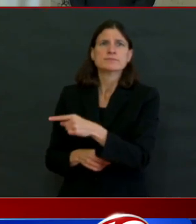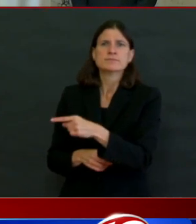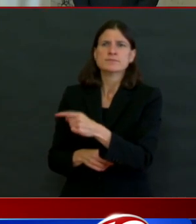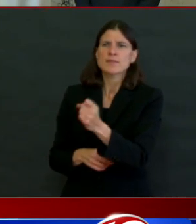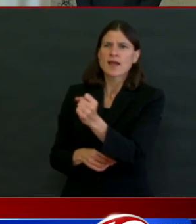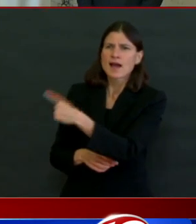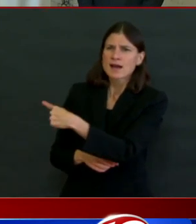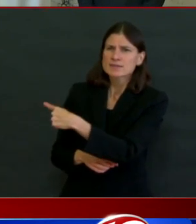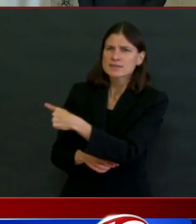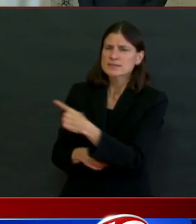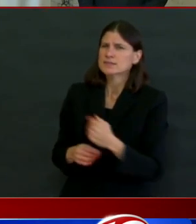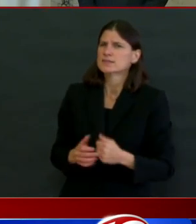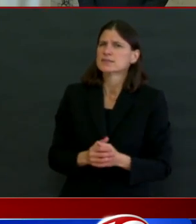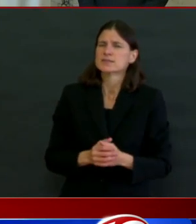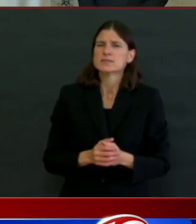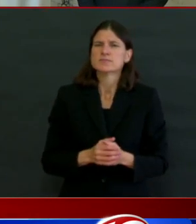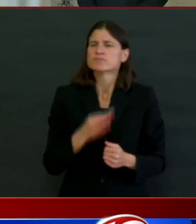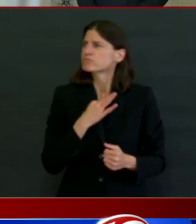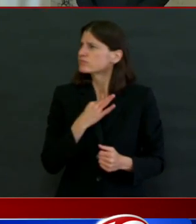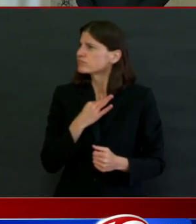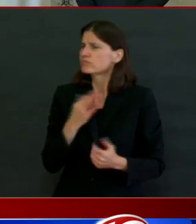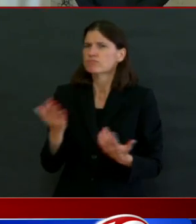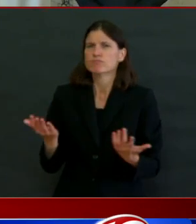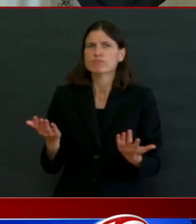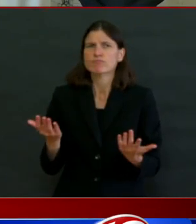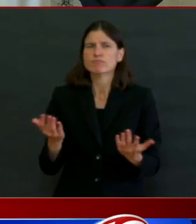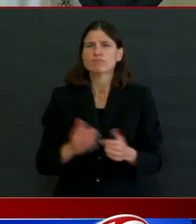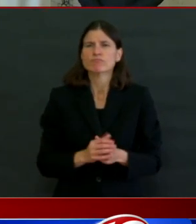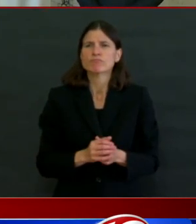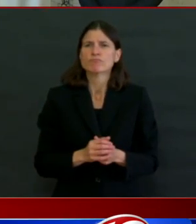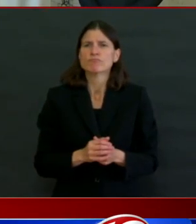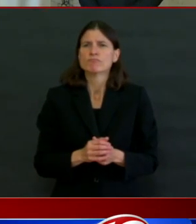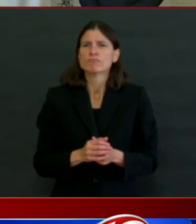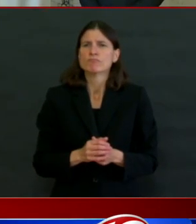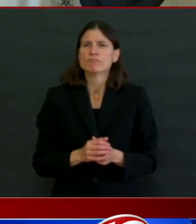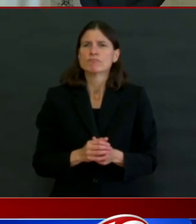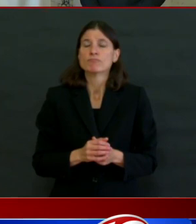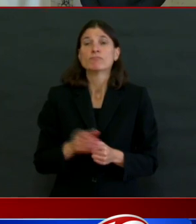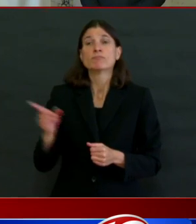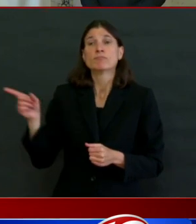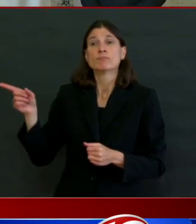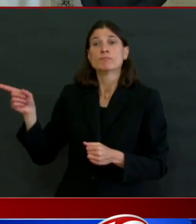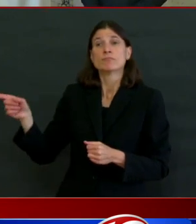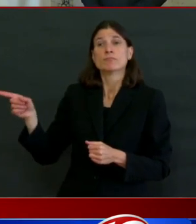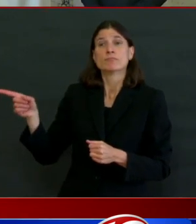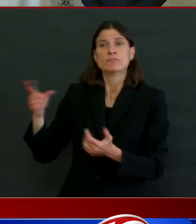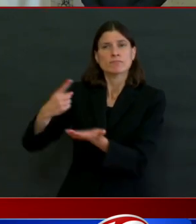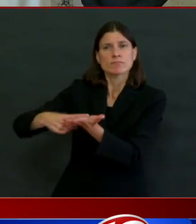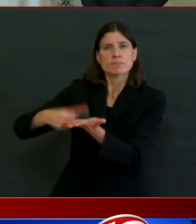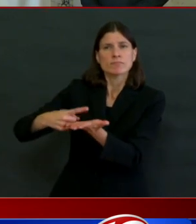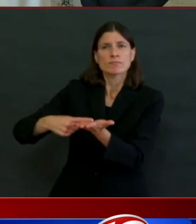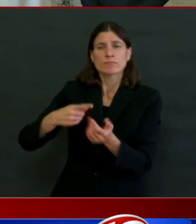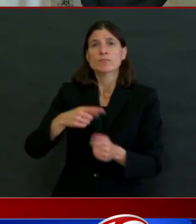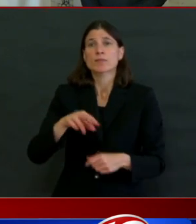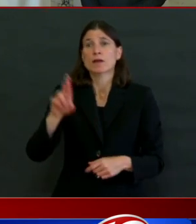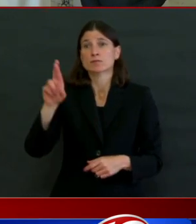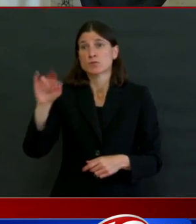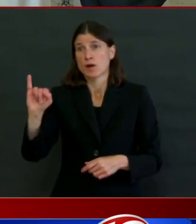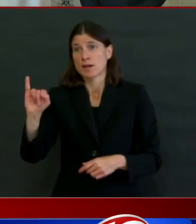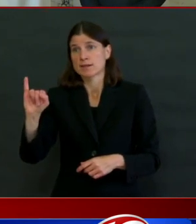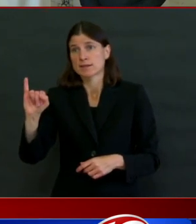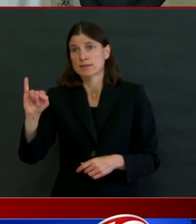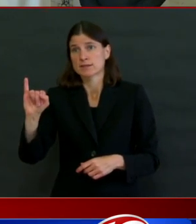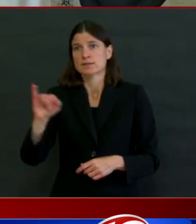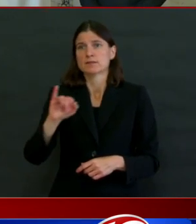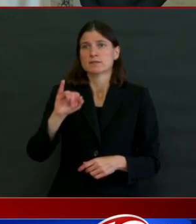McCare of the Pawtucket Times. Have you had conversations with the Rhode Island Interscholastic League, and what guidance have you provided the league as it